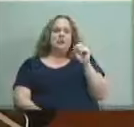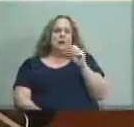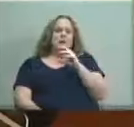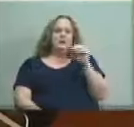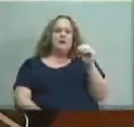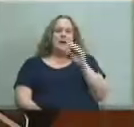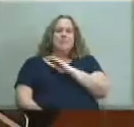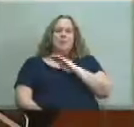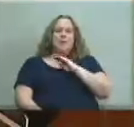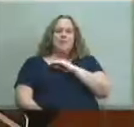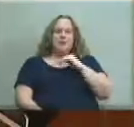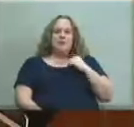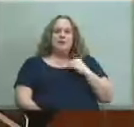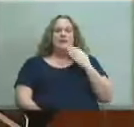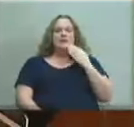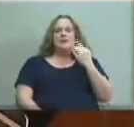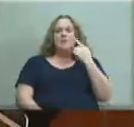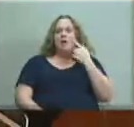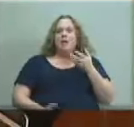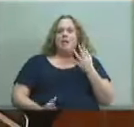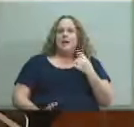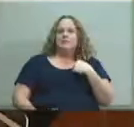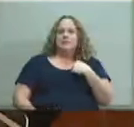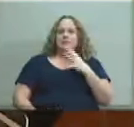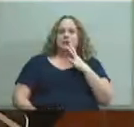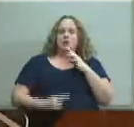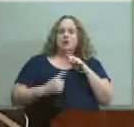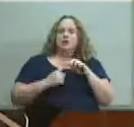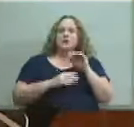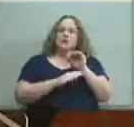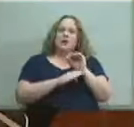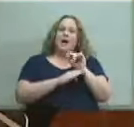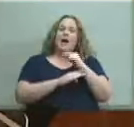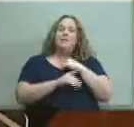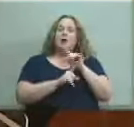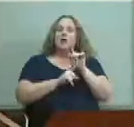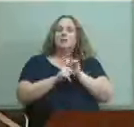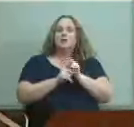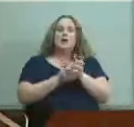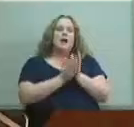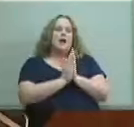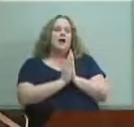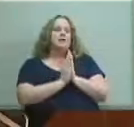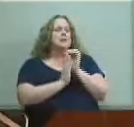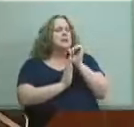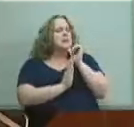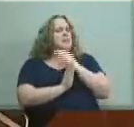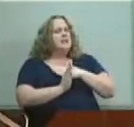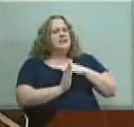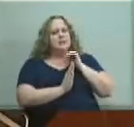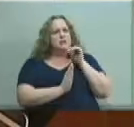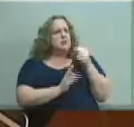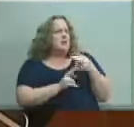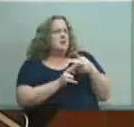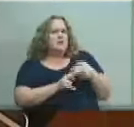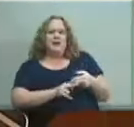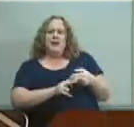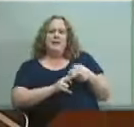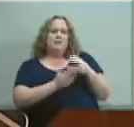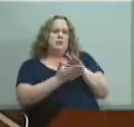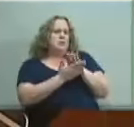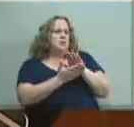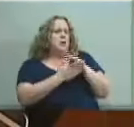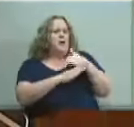thank you for allowing me to speak to you this evening I'm also here to ask that you reconsider naming this school after the Norton